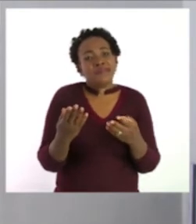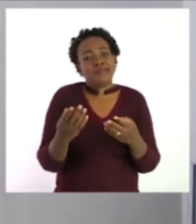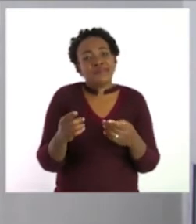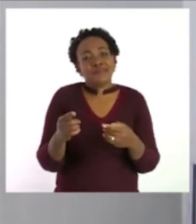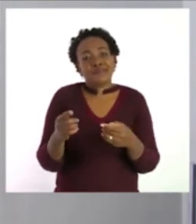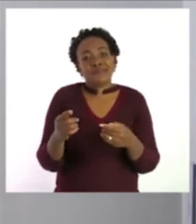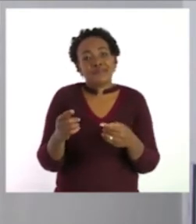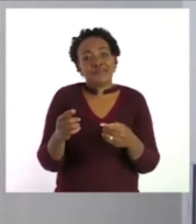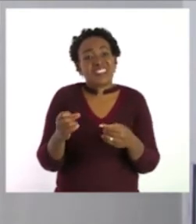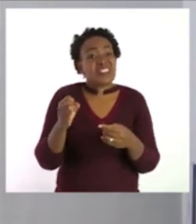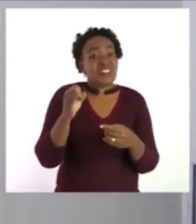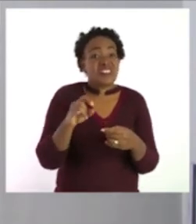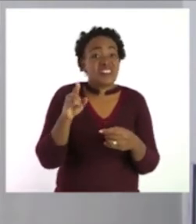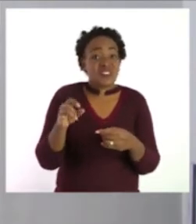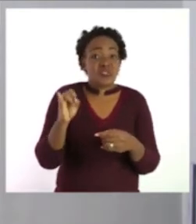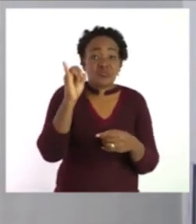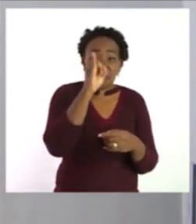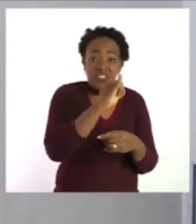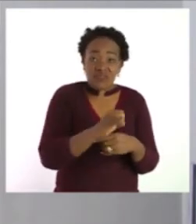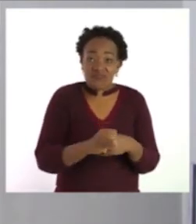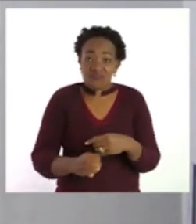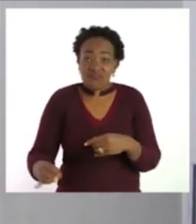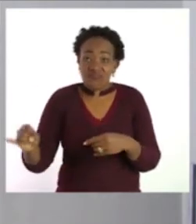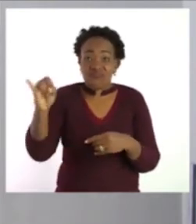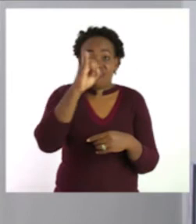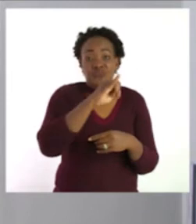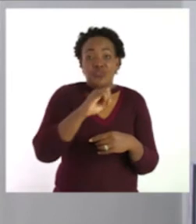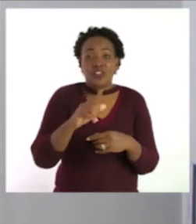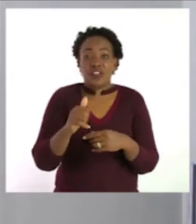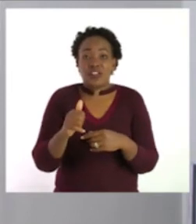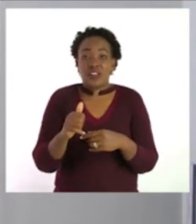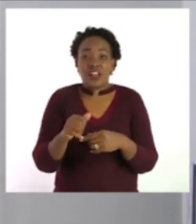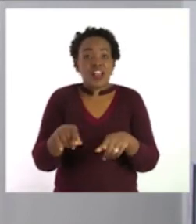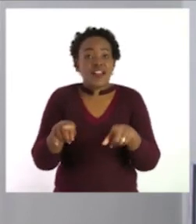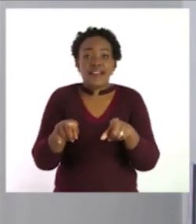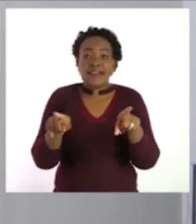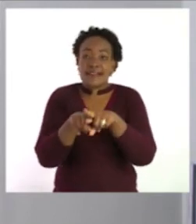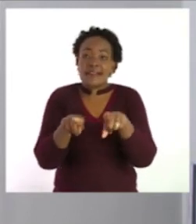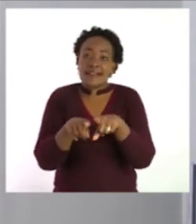Or, let me draw it again and do it on the same side.